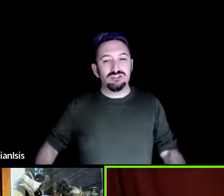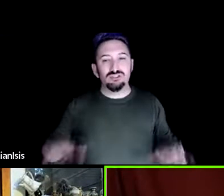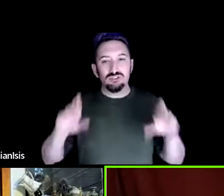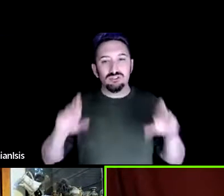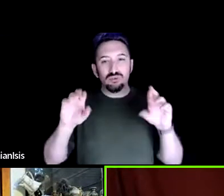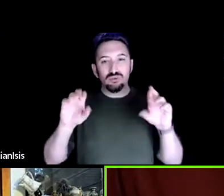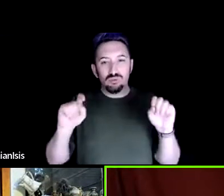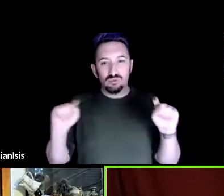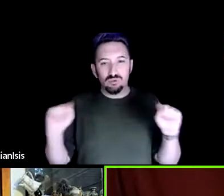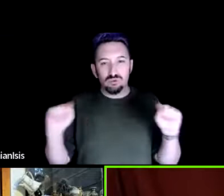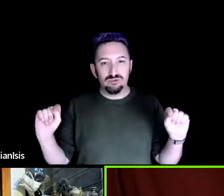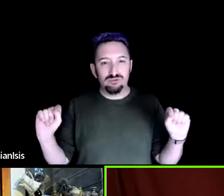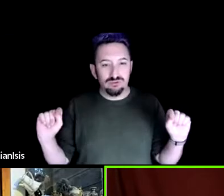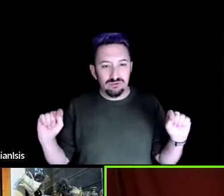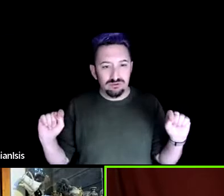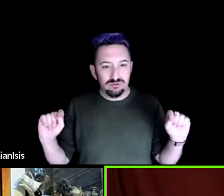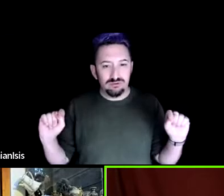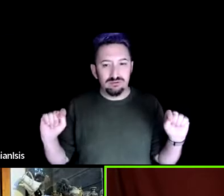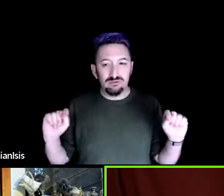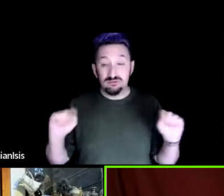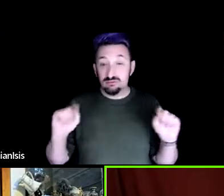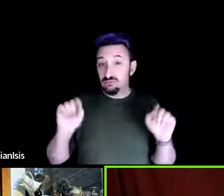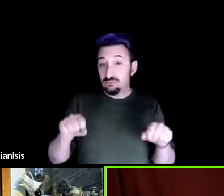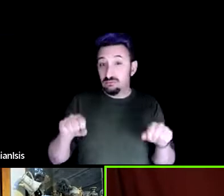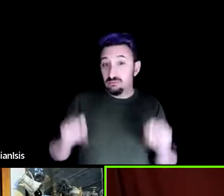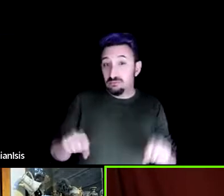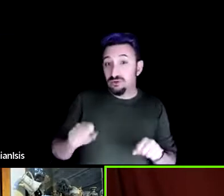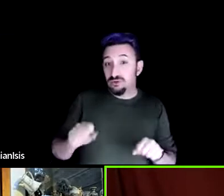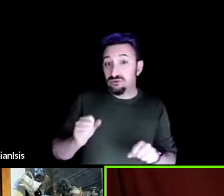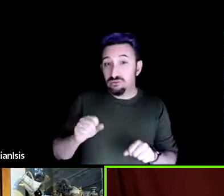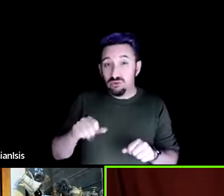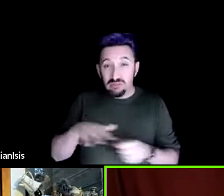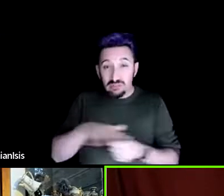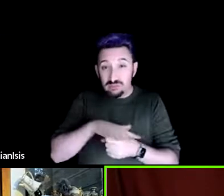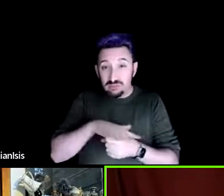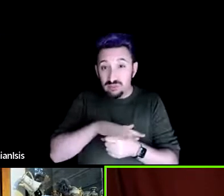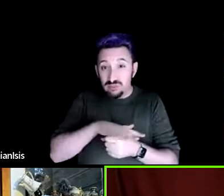And see if you can taste this place you call home today.